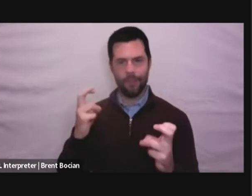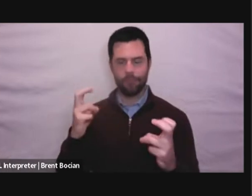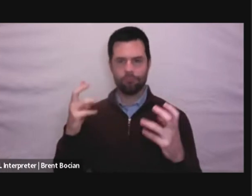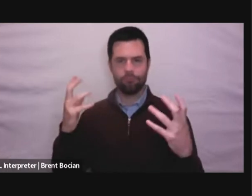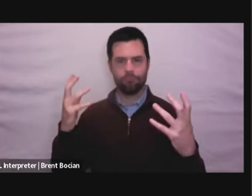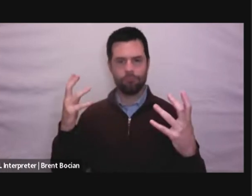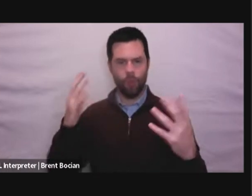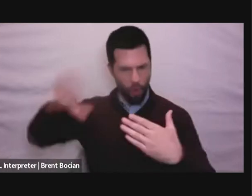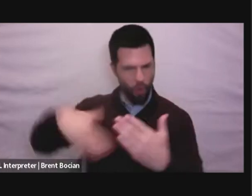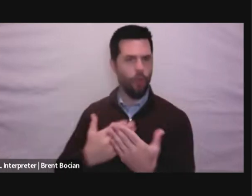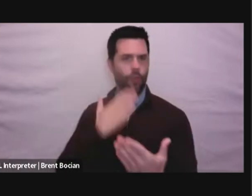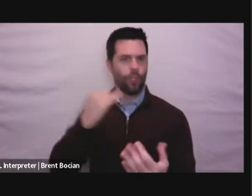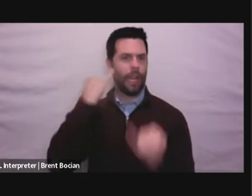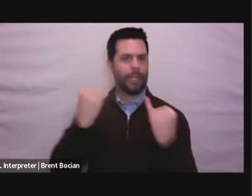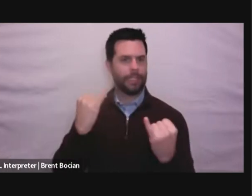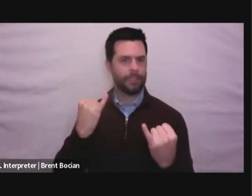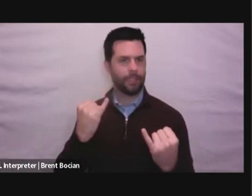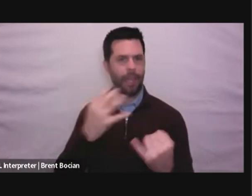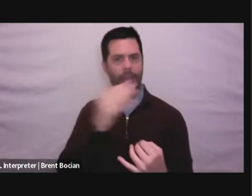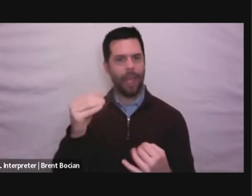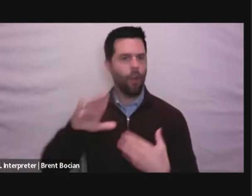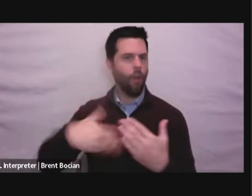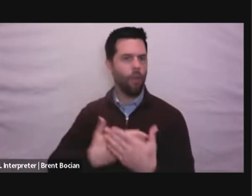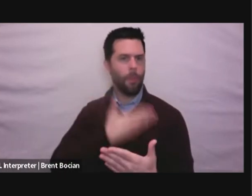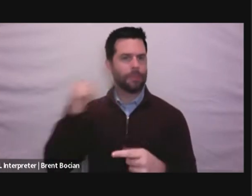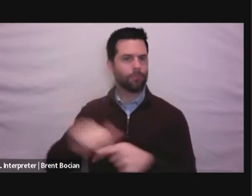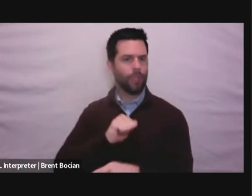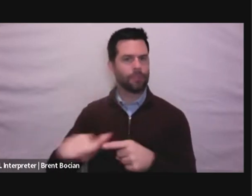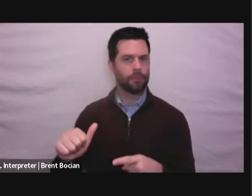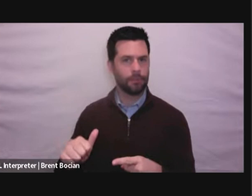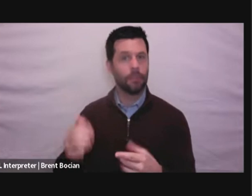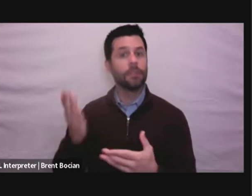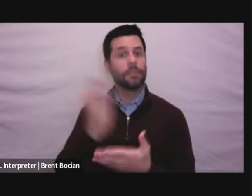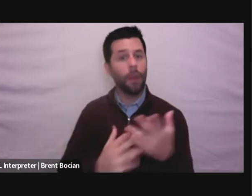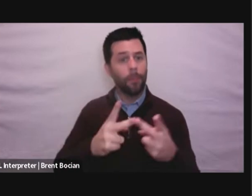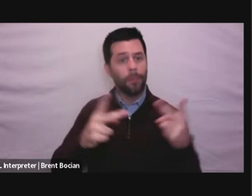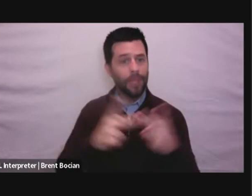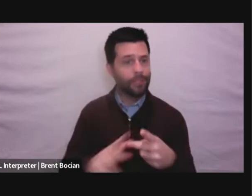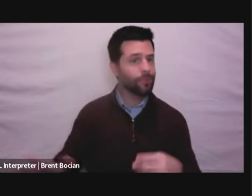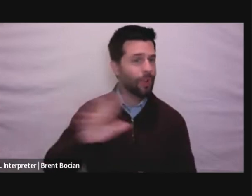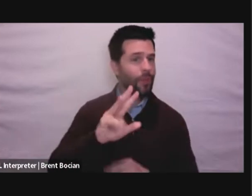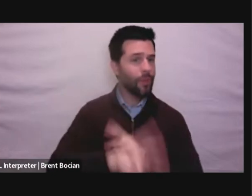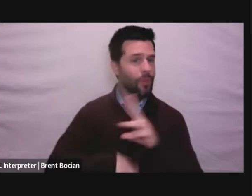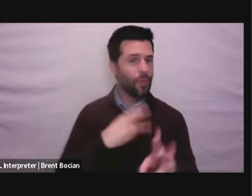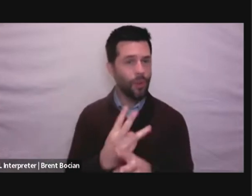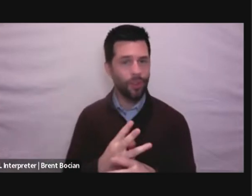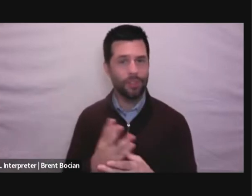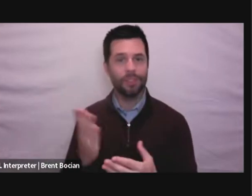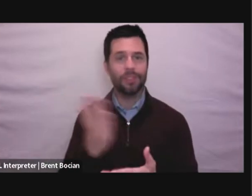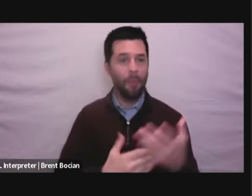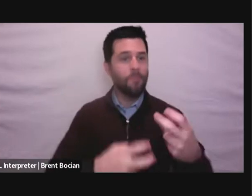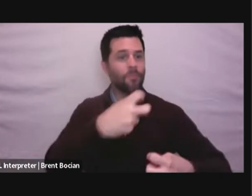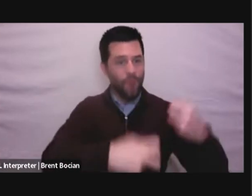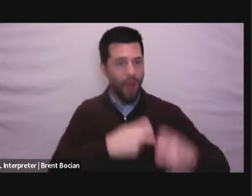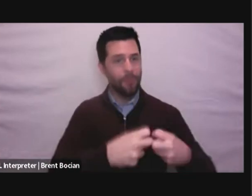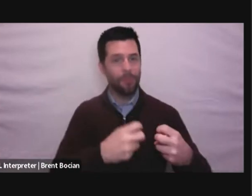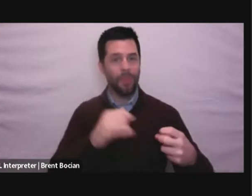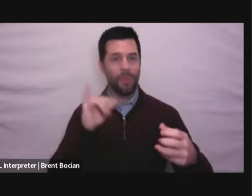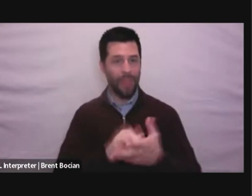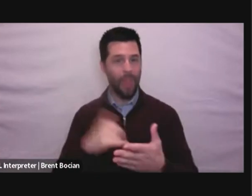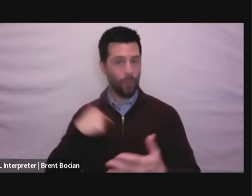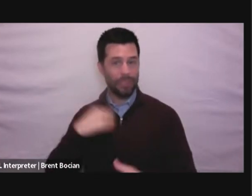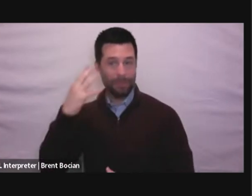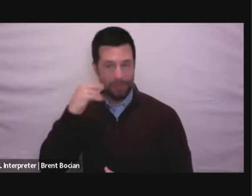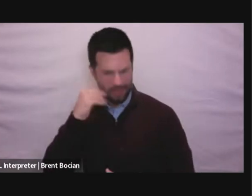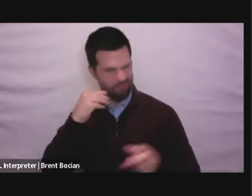No one has a monopoly on best practices. Somewhere, someplace around the world, for just about any problem we're confronting, someone's probably figured it out. But if